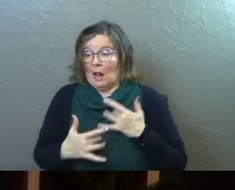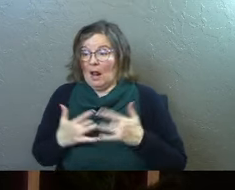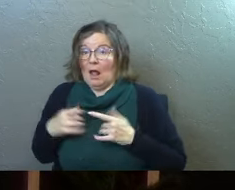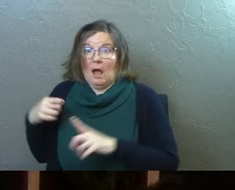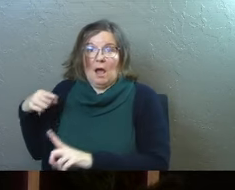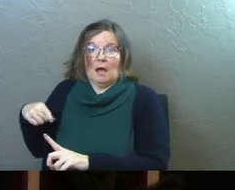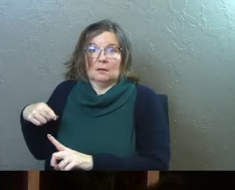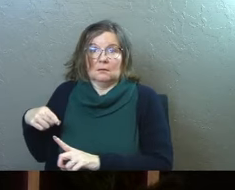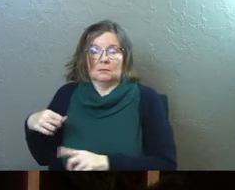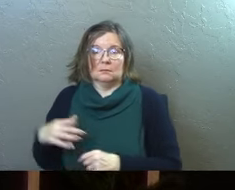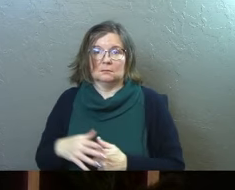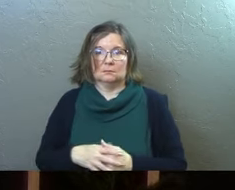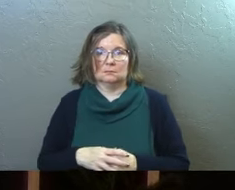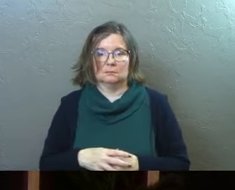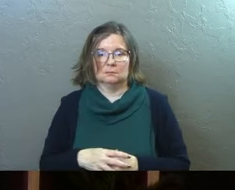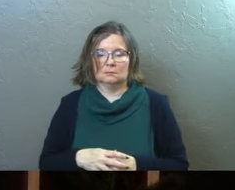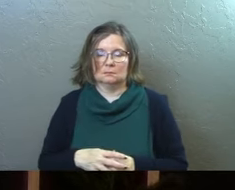excitement.